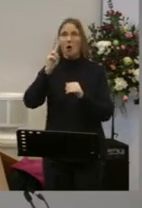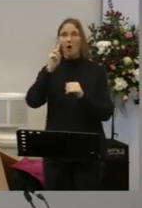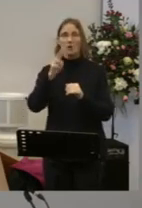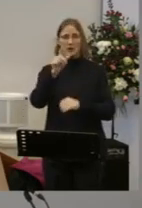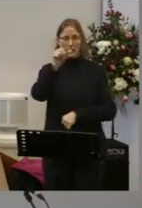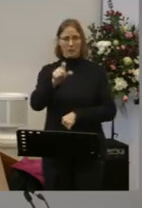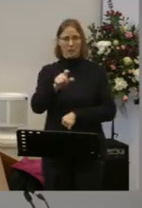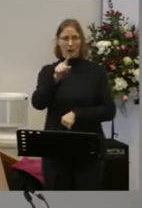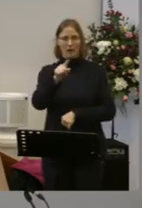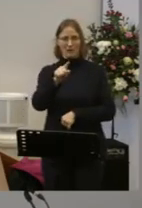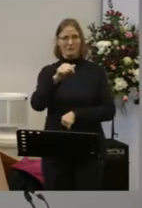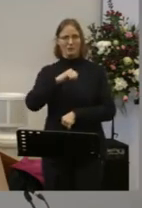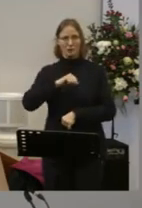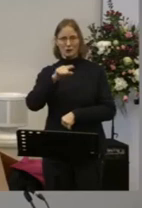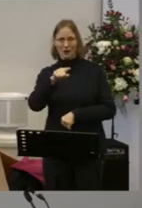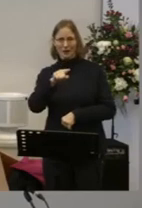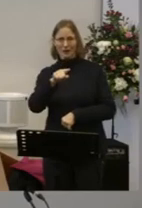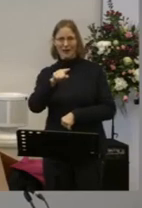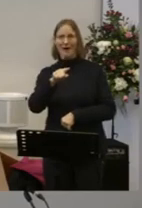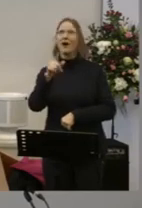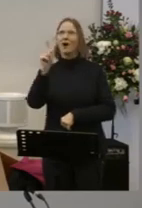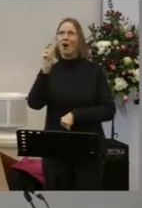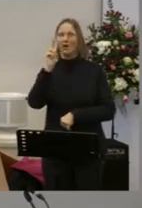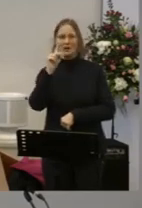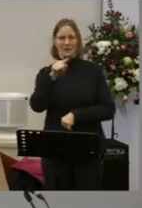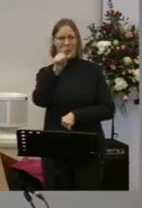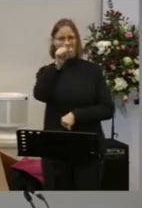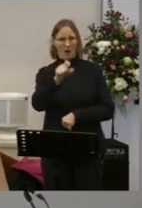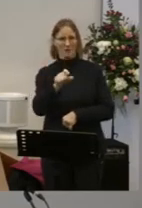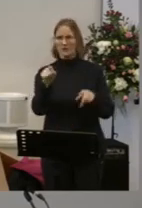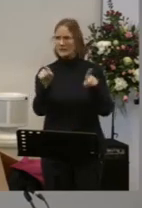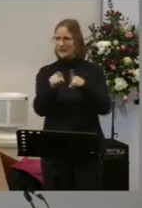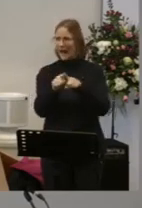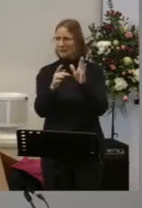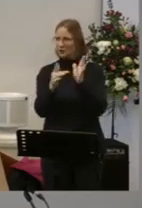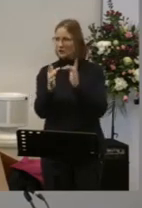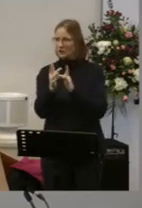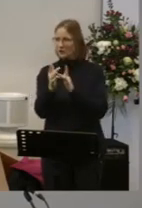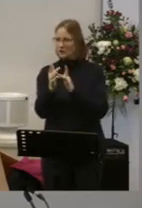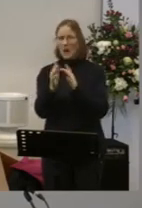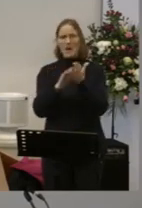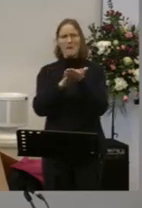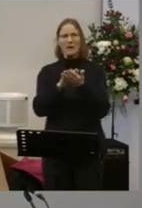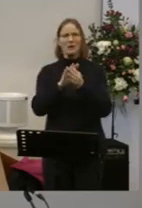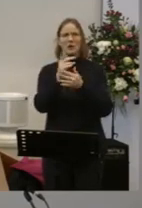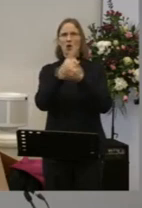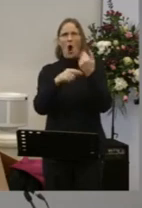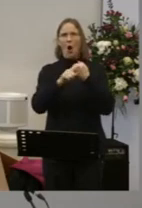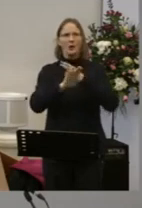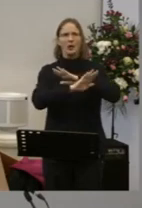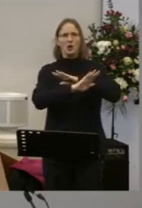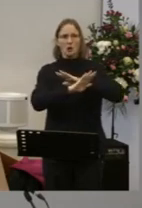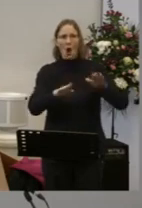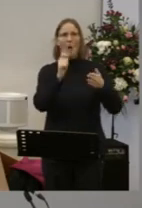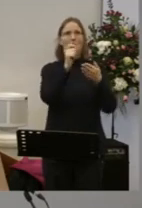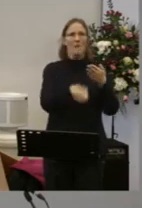As he looks at Jesus You are credited You Christ's Achievements You are not only not Receiving